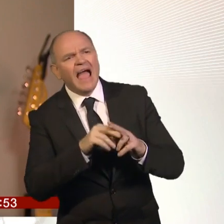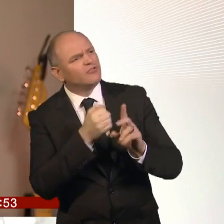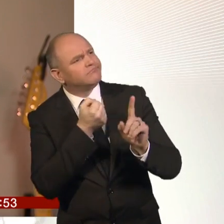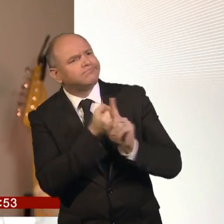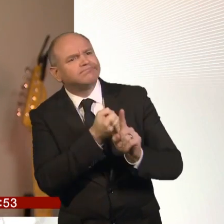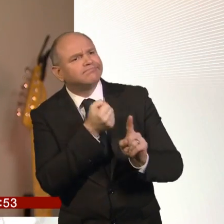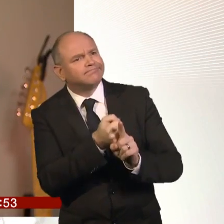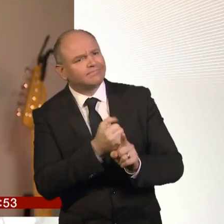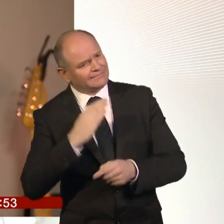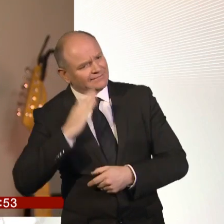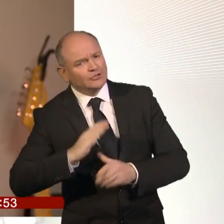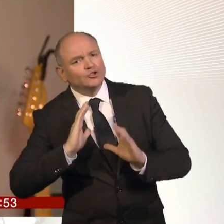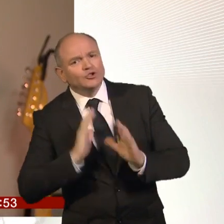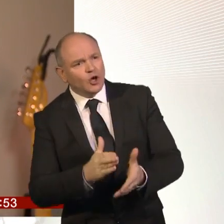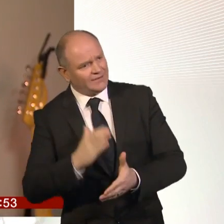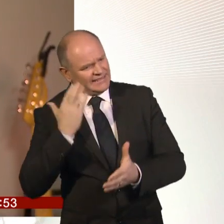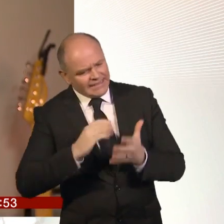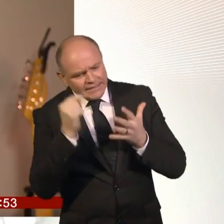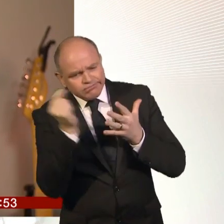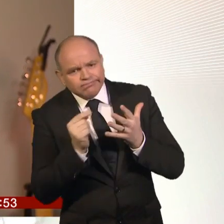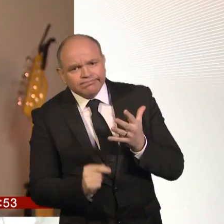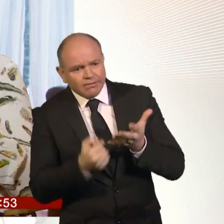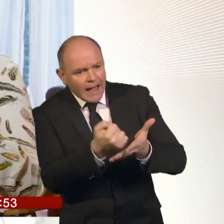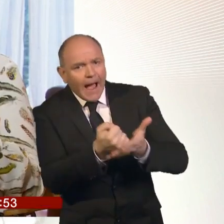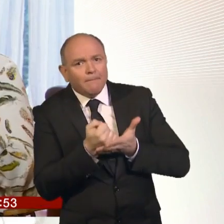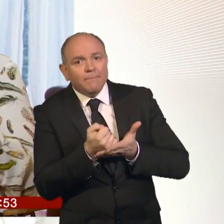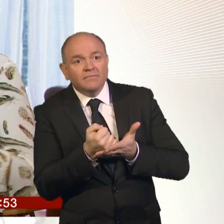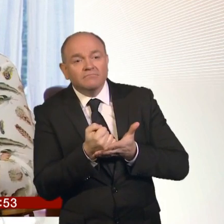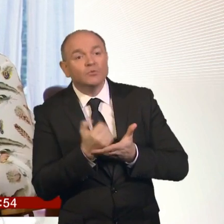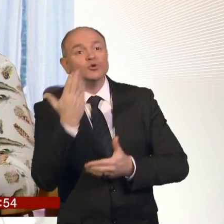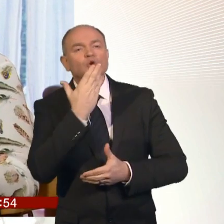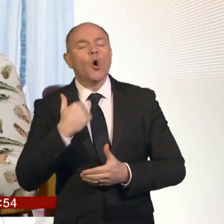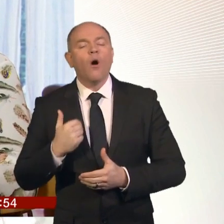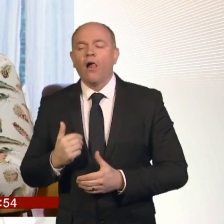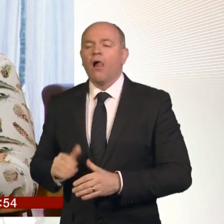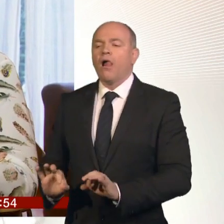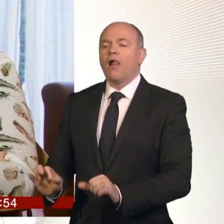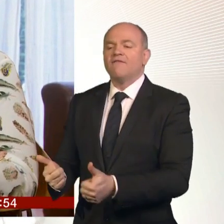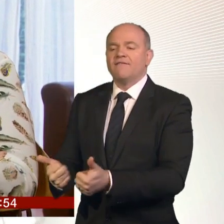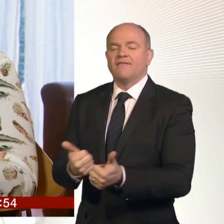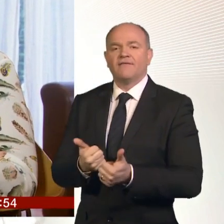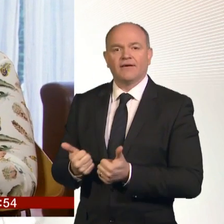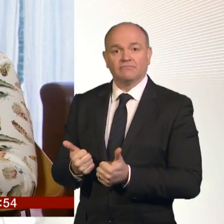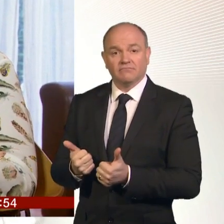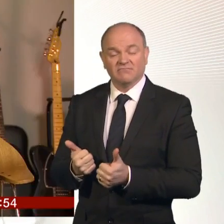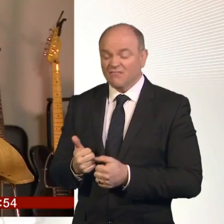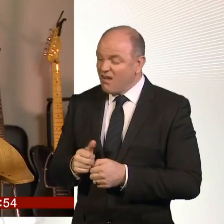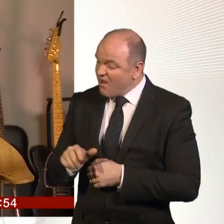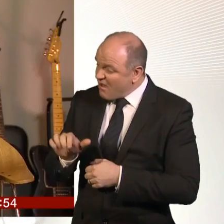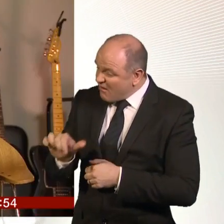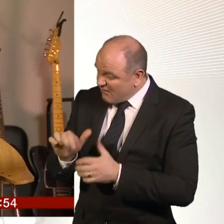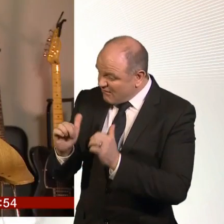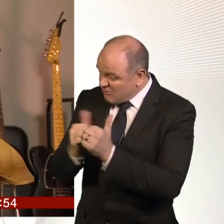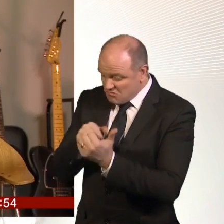school to understand what it is that you need. And actually, I mean, that's absolutely echoed in the report. 70% of parents are saying that support wasn't put in place quickly enough for their